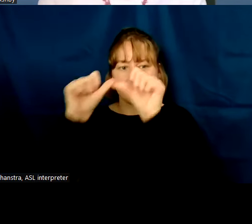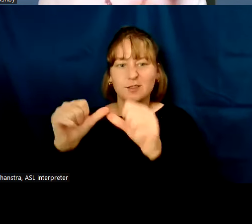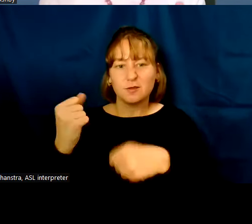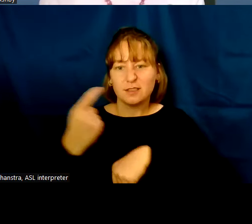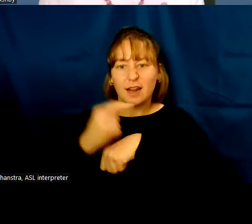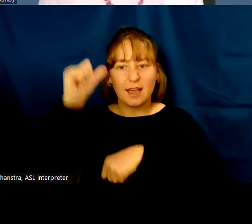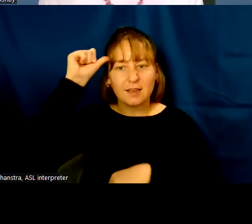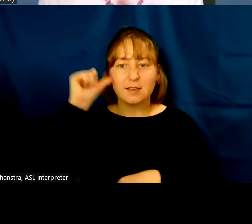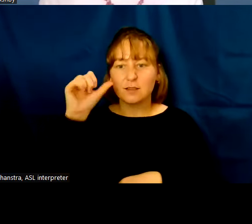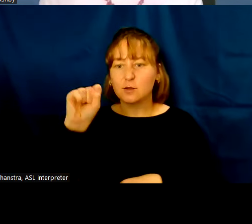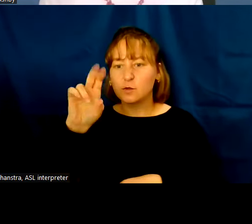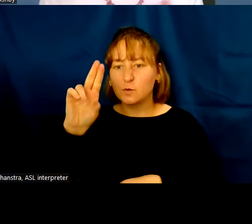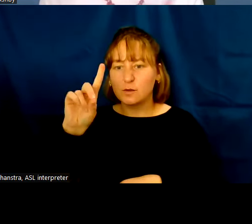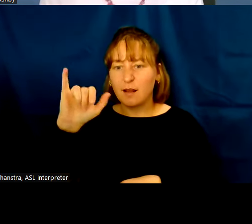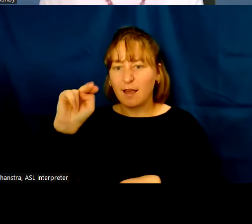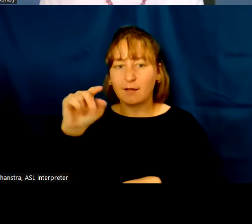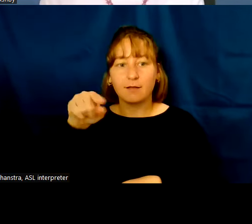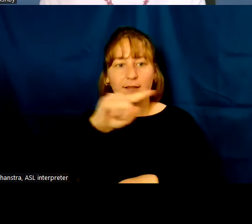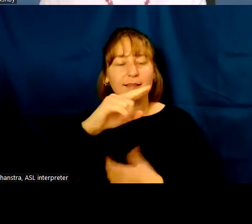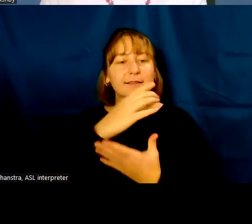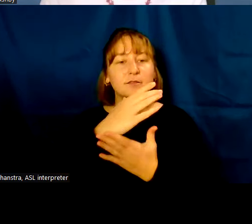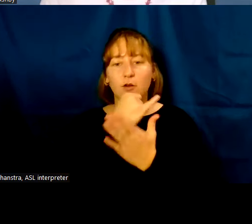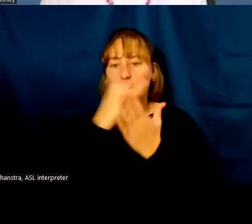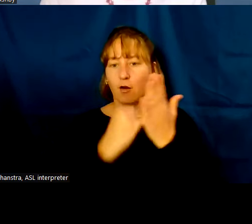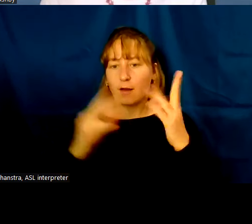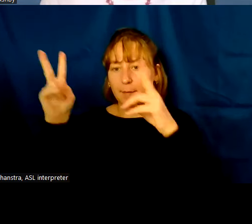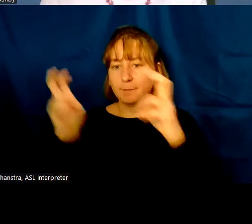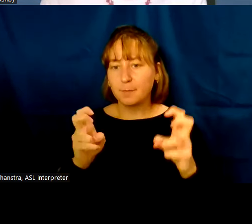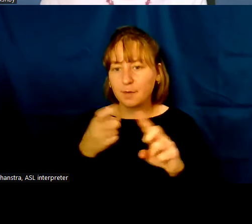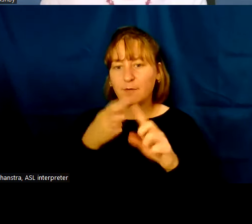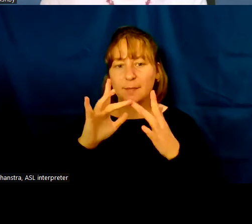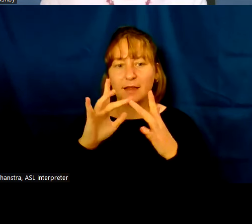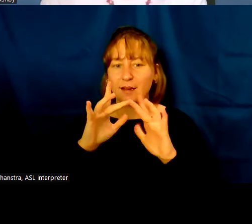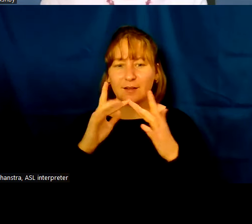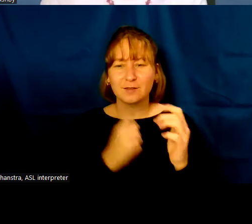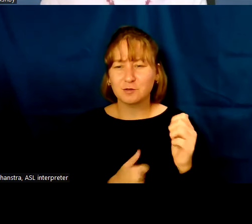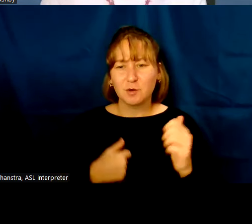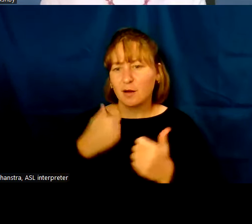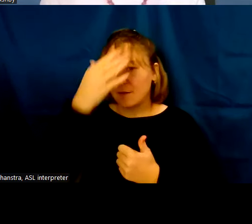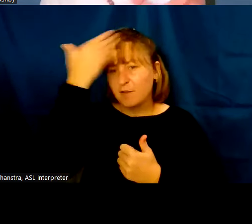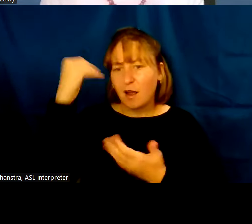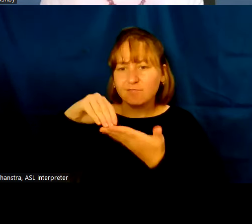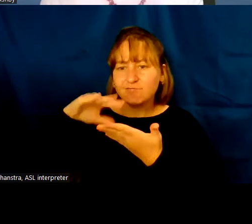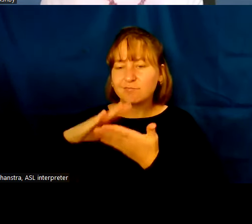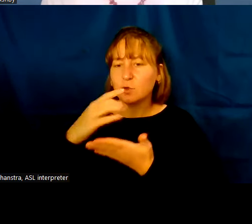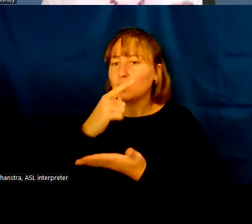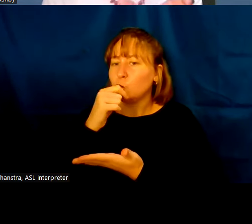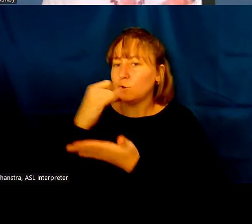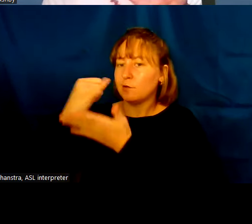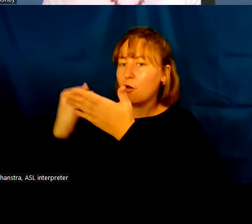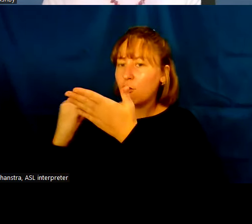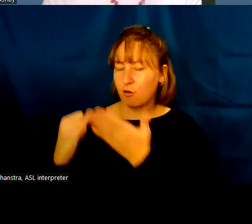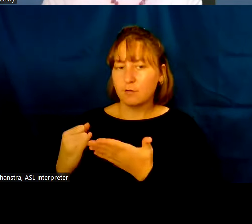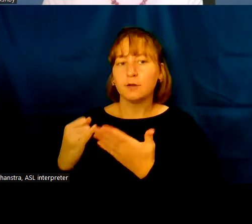So this piece of art, I took off of the internet, I'm so sorry that I forgot to note down the artist, but I did note